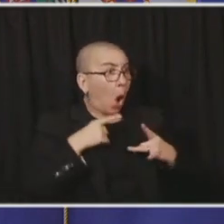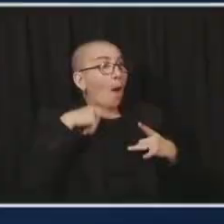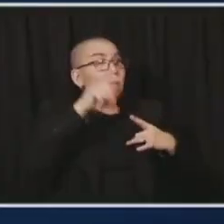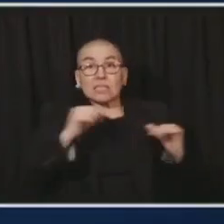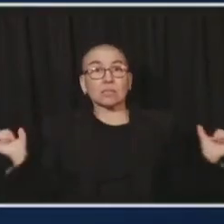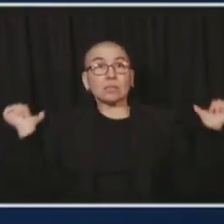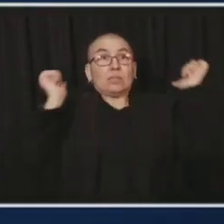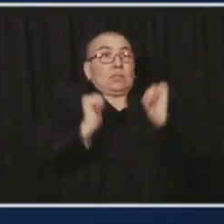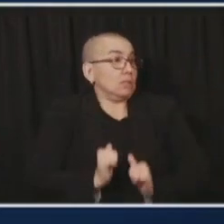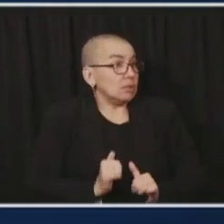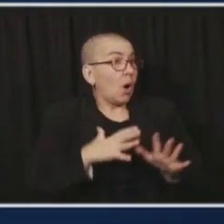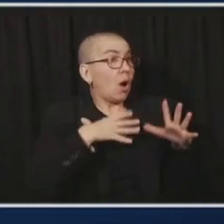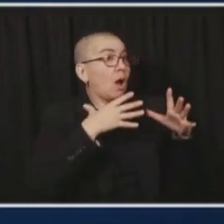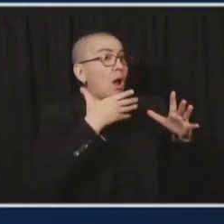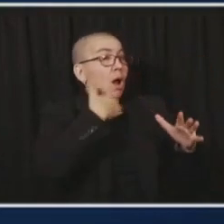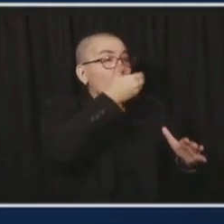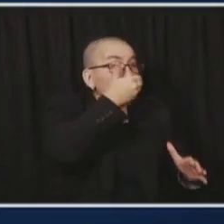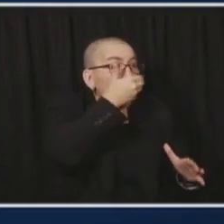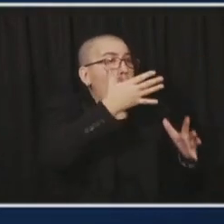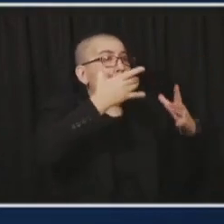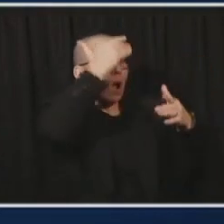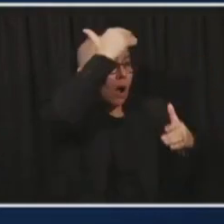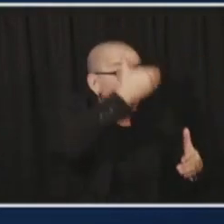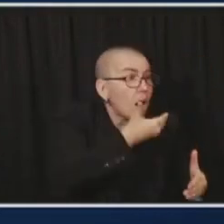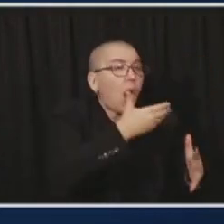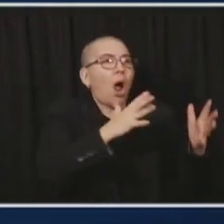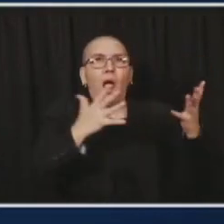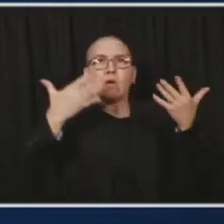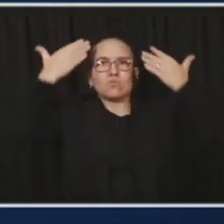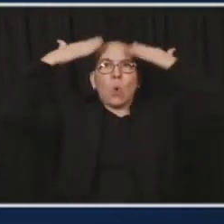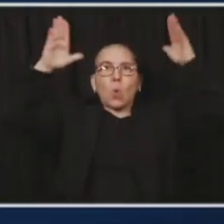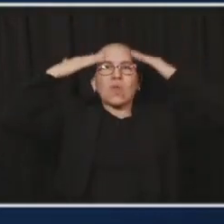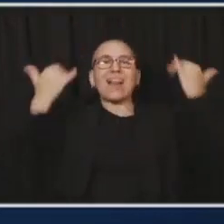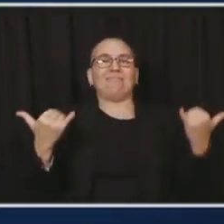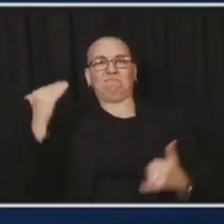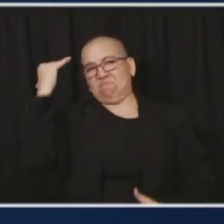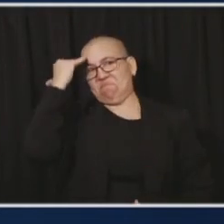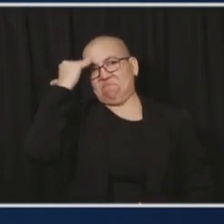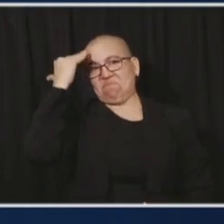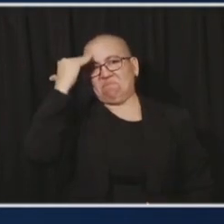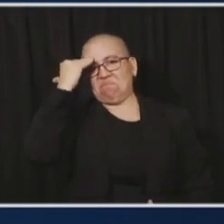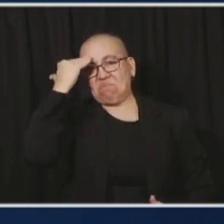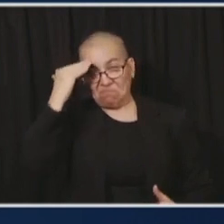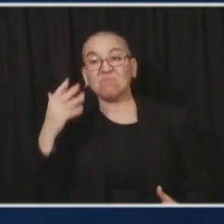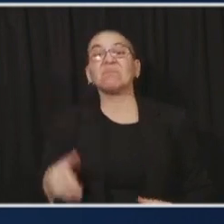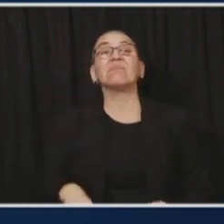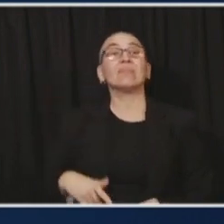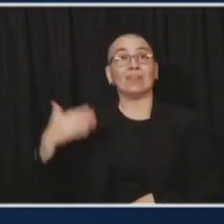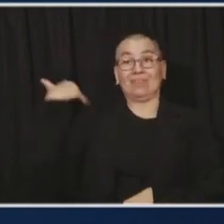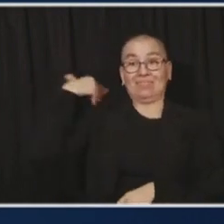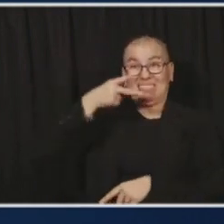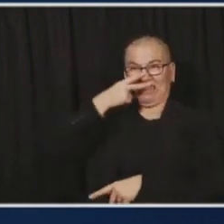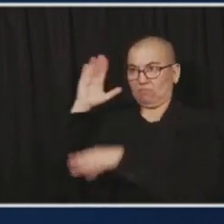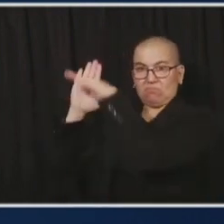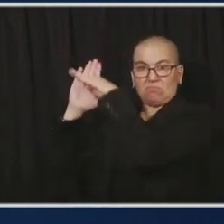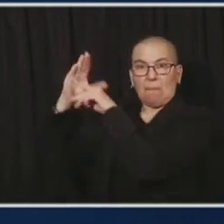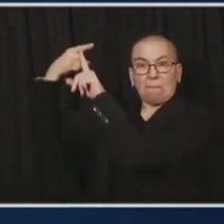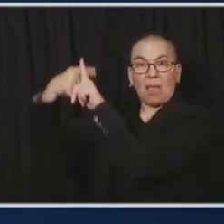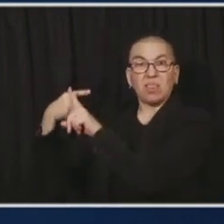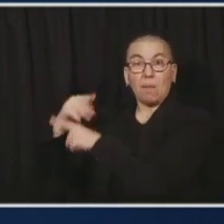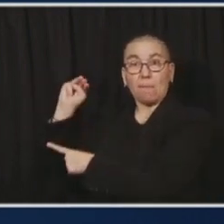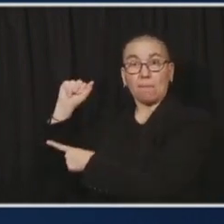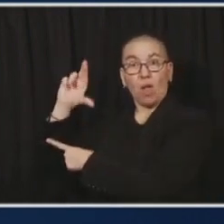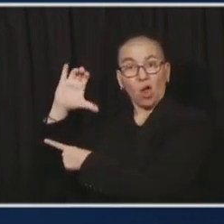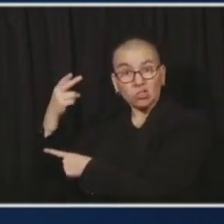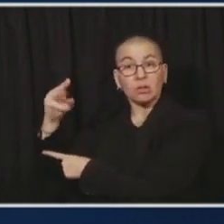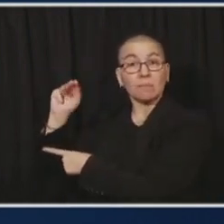asked to ramp up PPE, build hospital capacity. You did it. We turned the dials back down. We opened things and people were doing